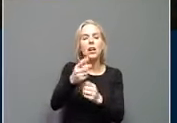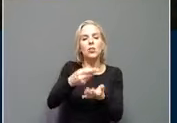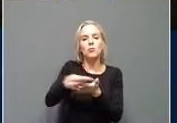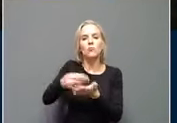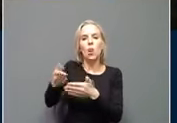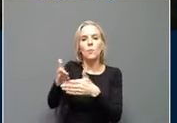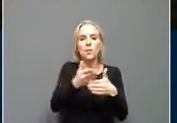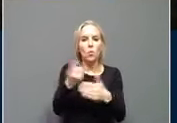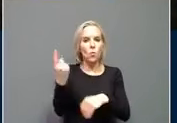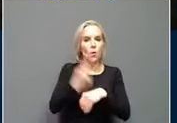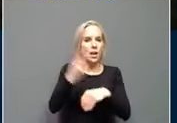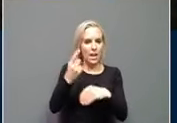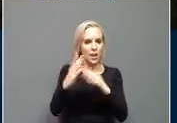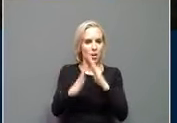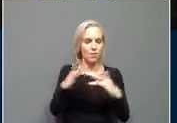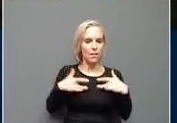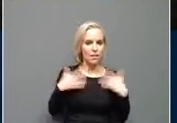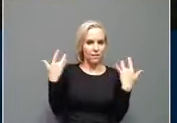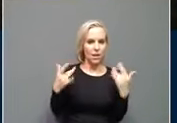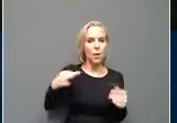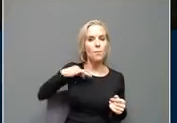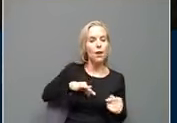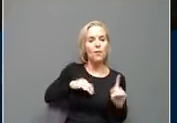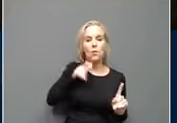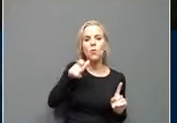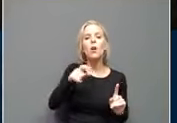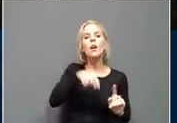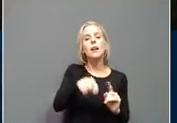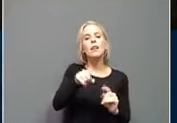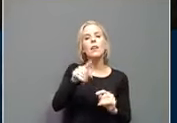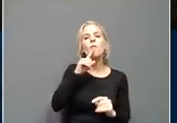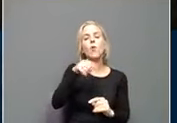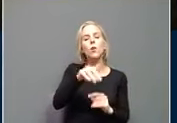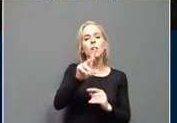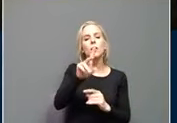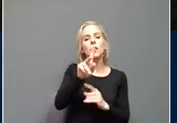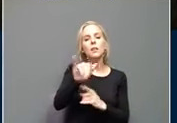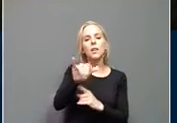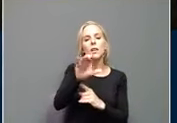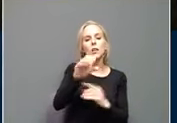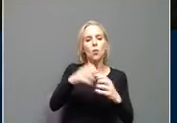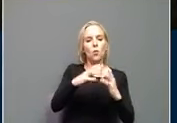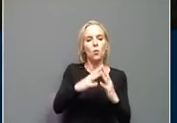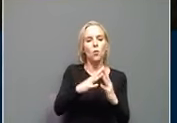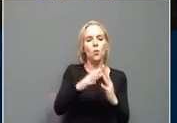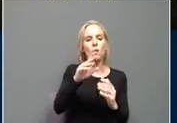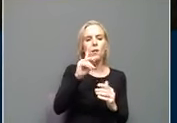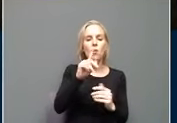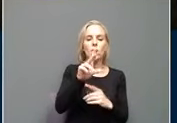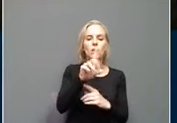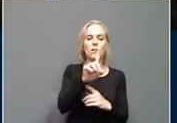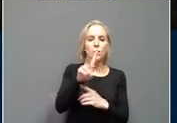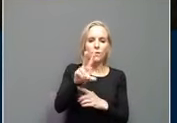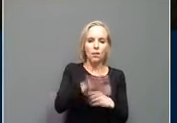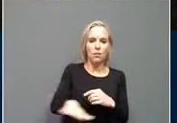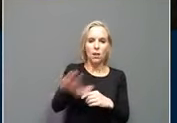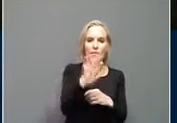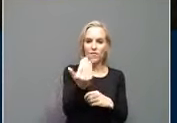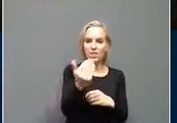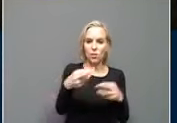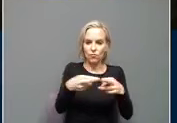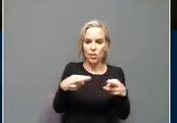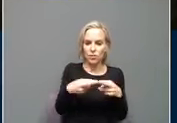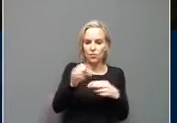event benefiting the Kentucky Coalition Against Domestic Violence's 15 regional shelters. From 9am to